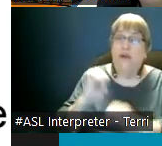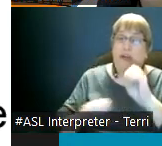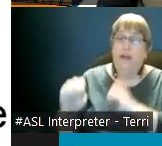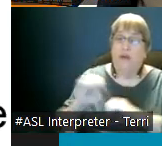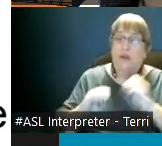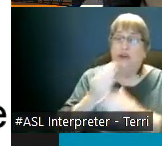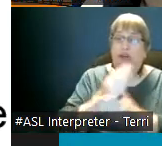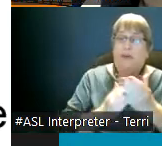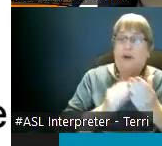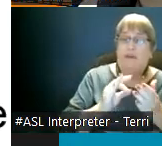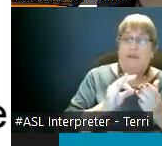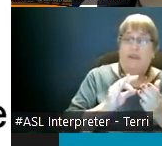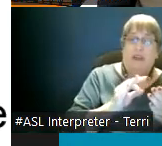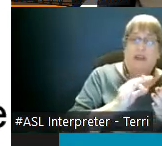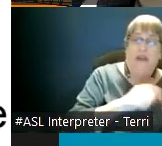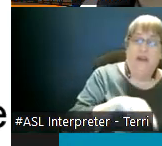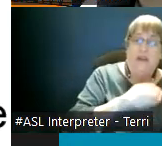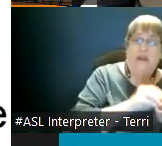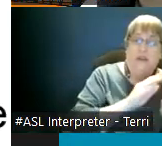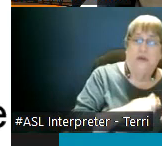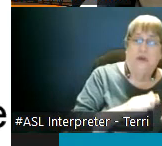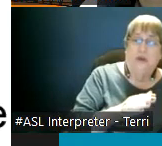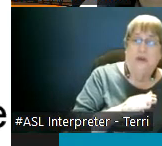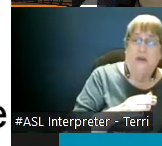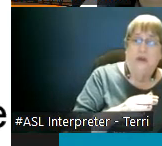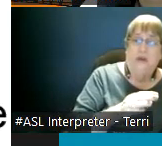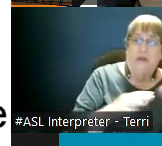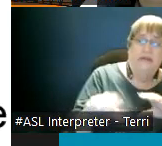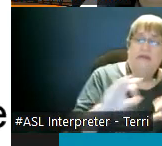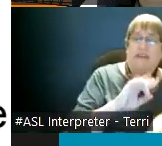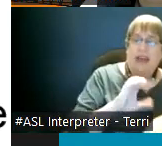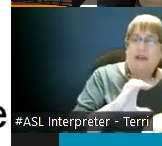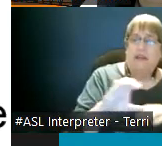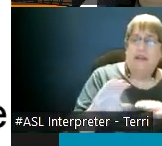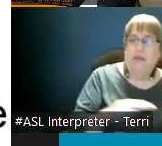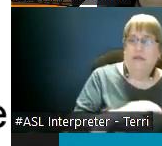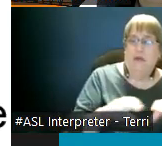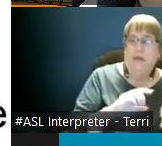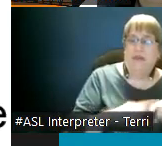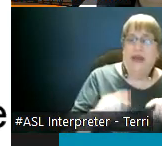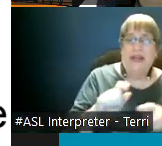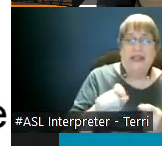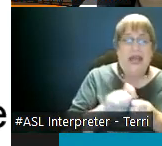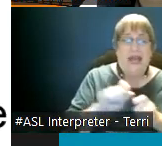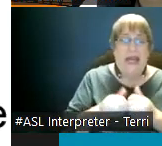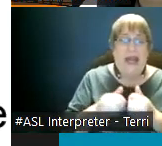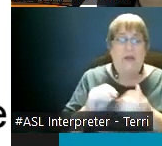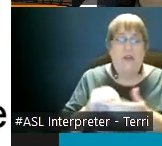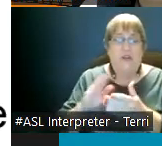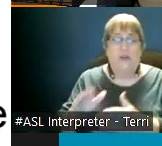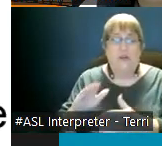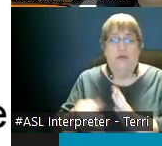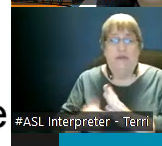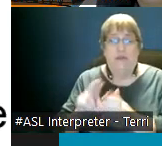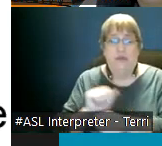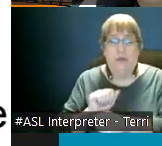but exactly how student reviews work is negotiated at the local level by individual districts um and someone's just asked